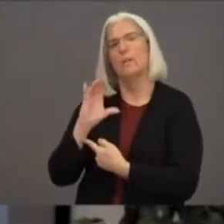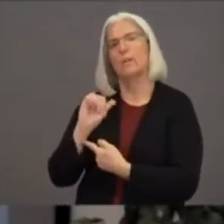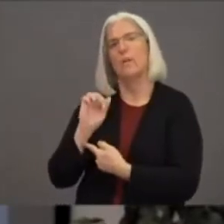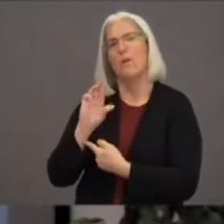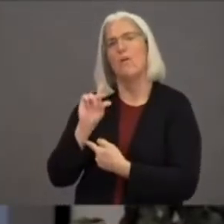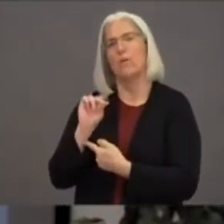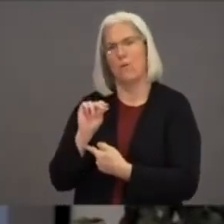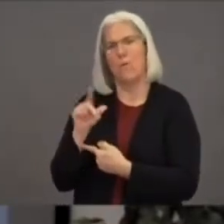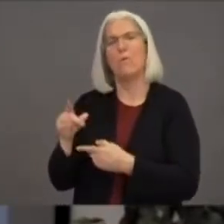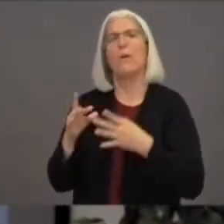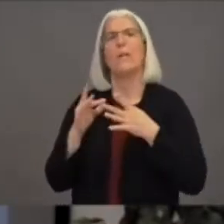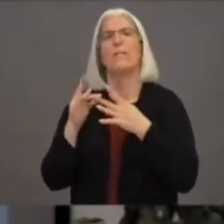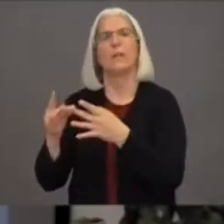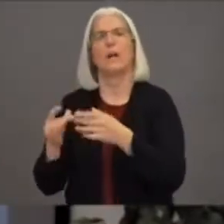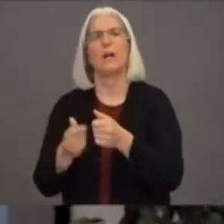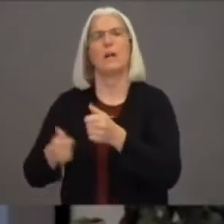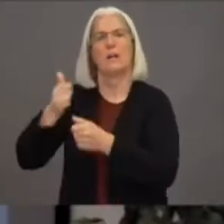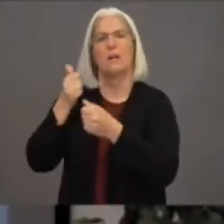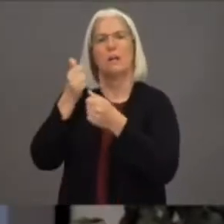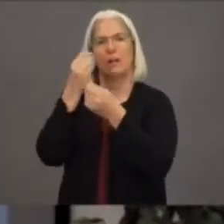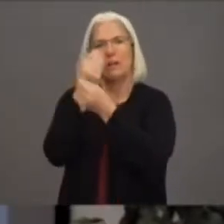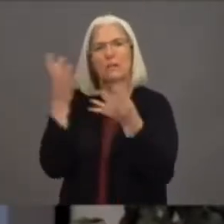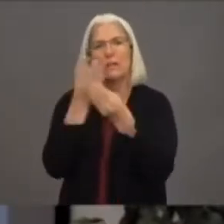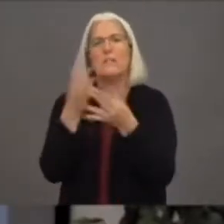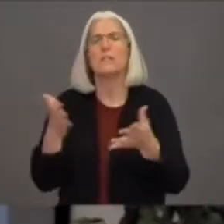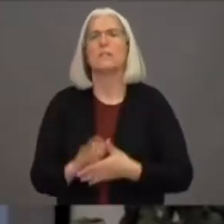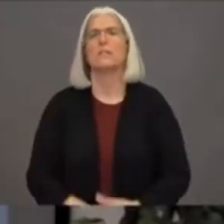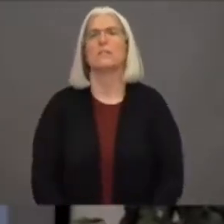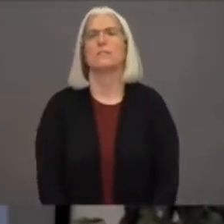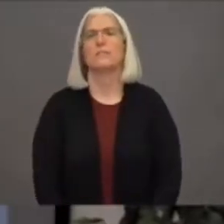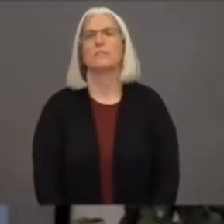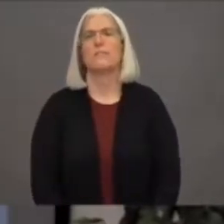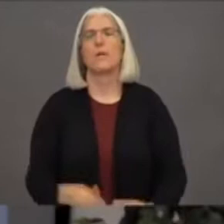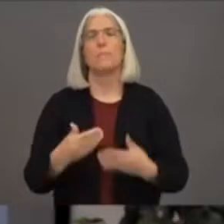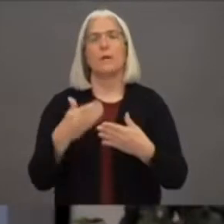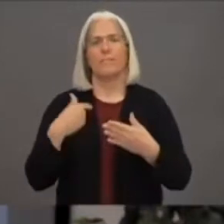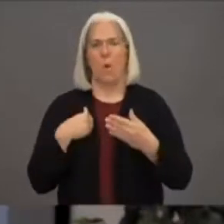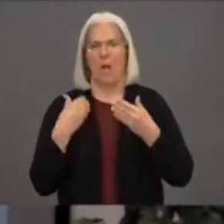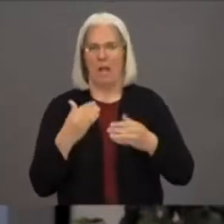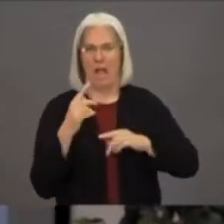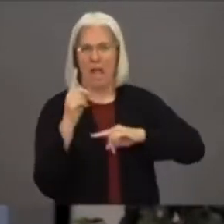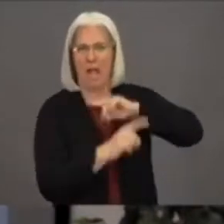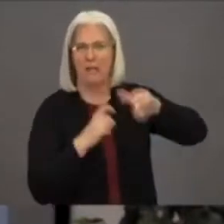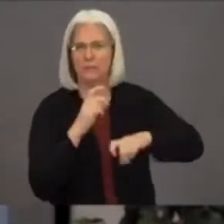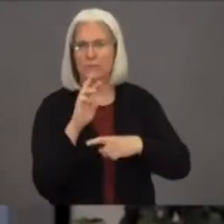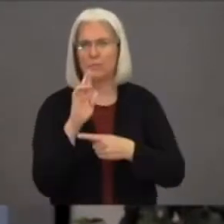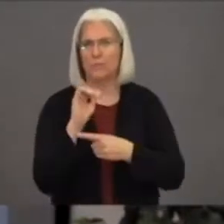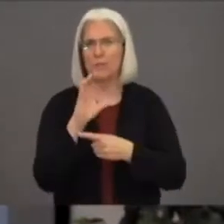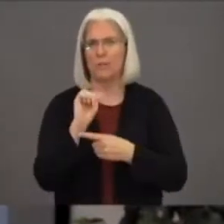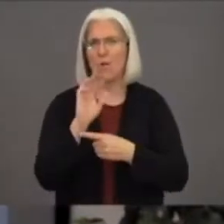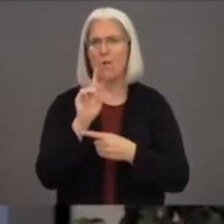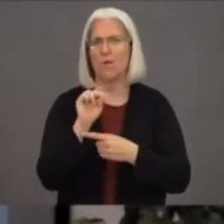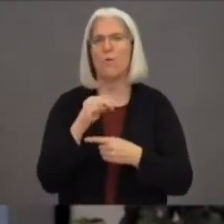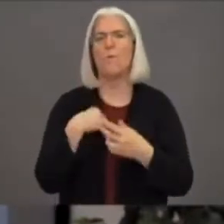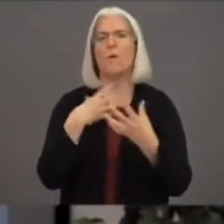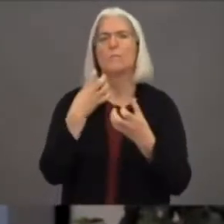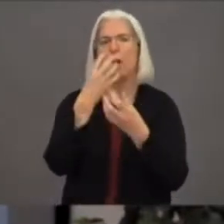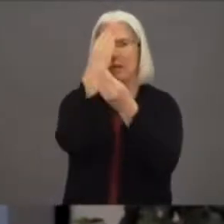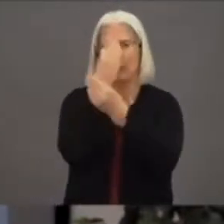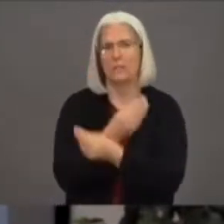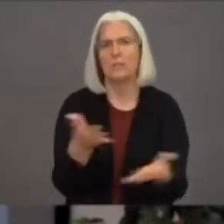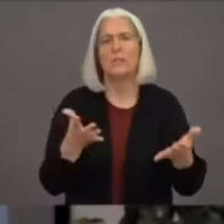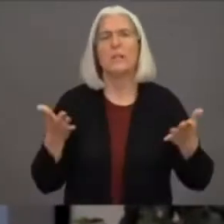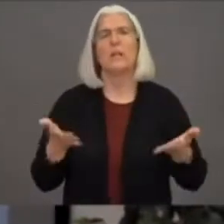questions with Ricardo, I would like to let you all know that here at our Emergency Operations Center we have